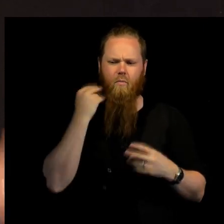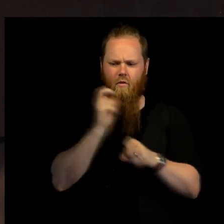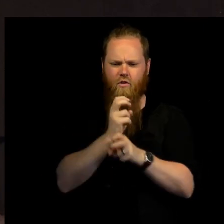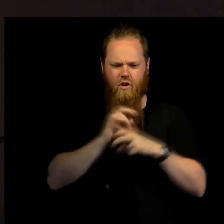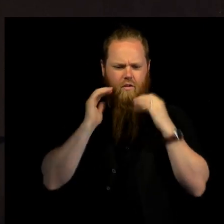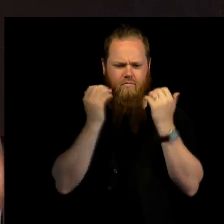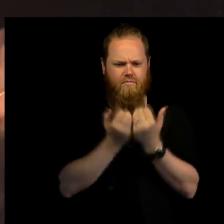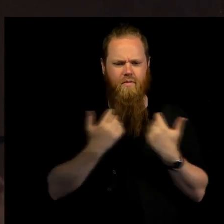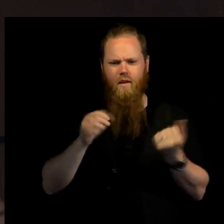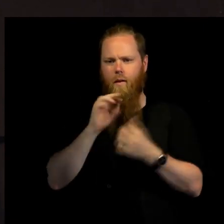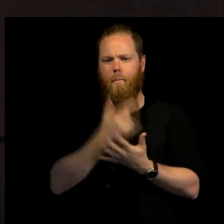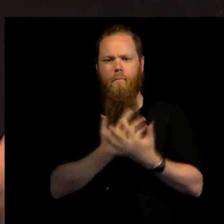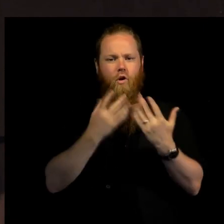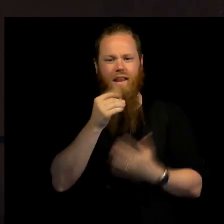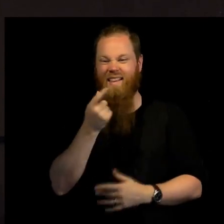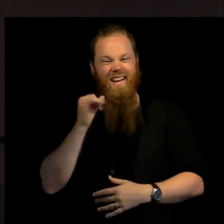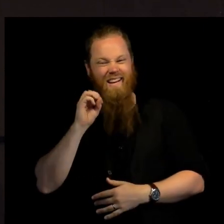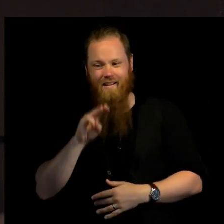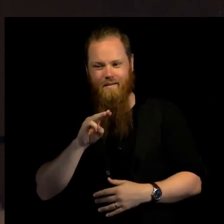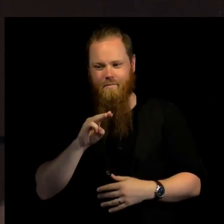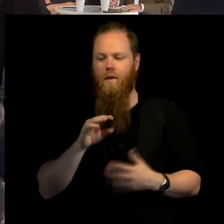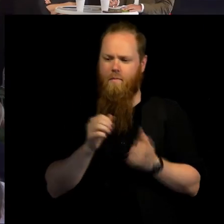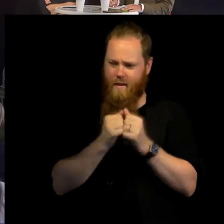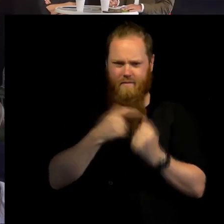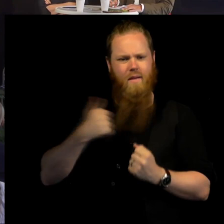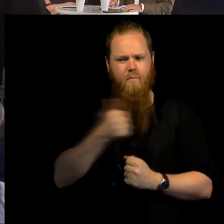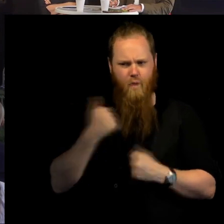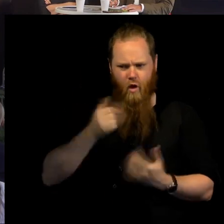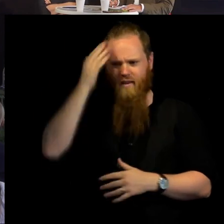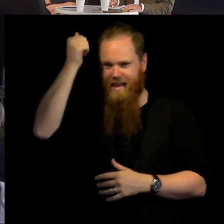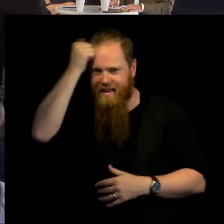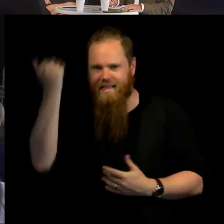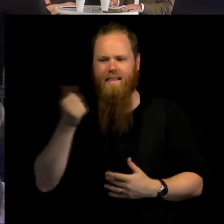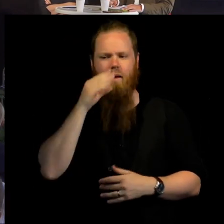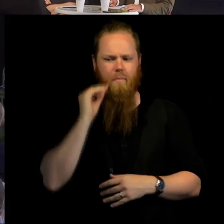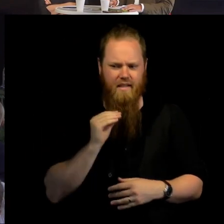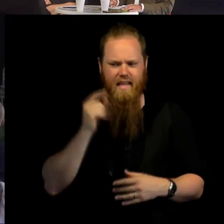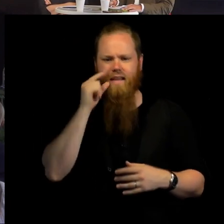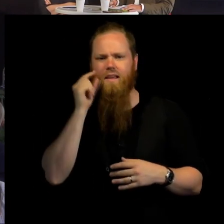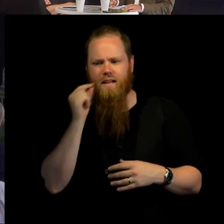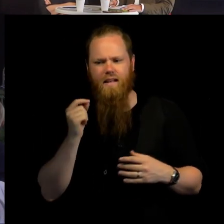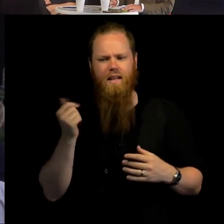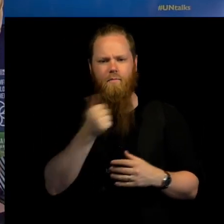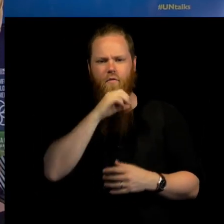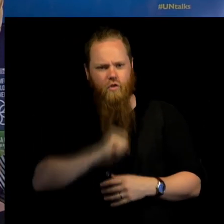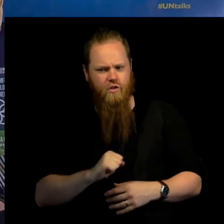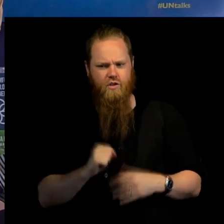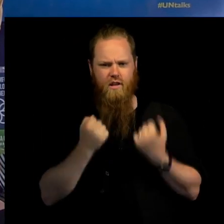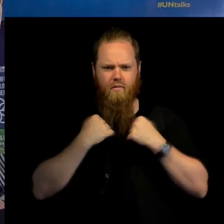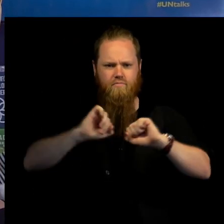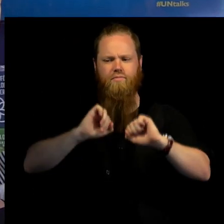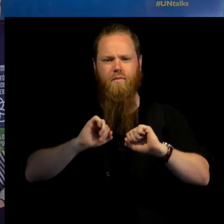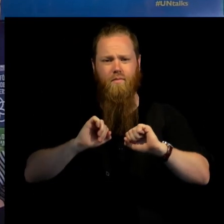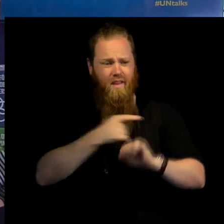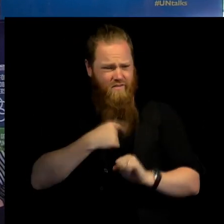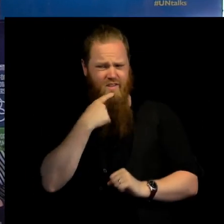India, Brazil, and Russia, and China to speak multilateralism and defend the values. We have to remember that a lot of these things, as you said, it